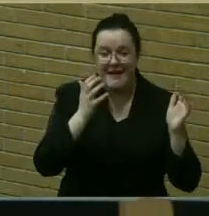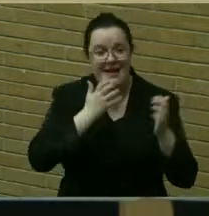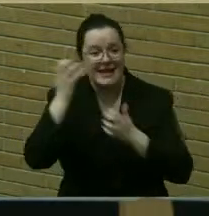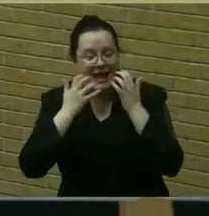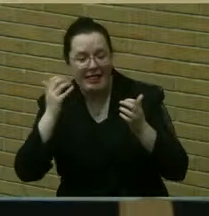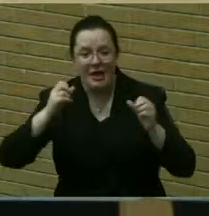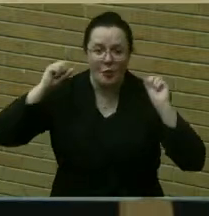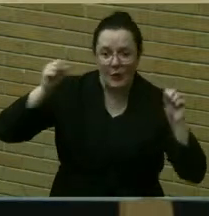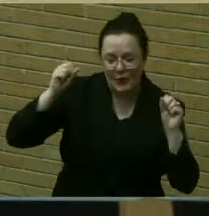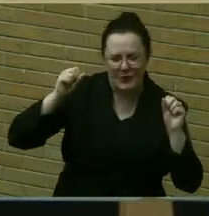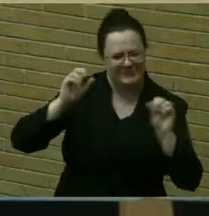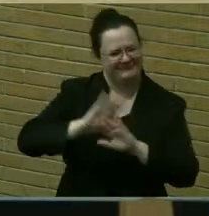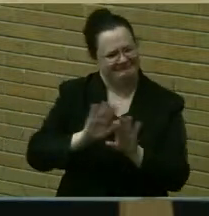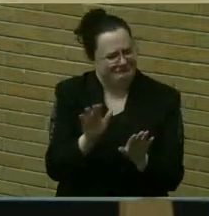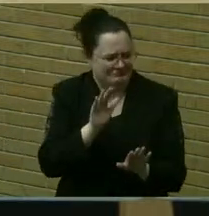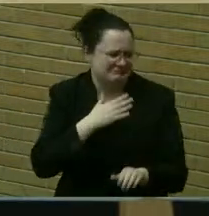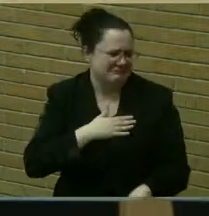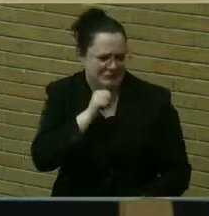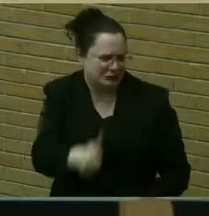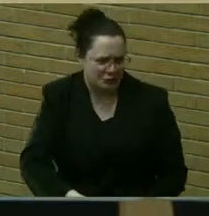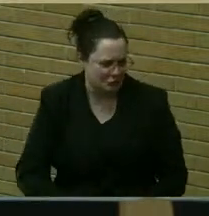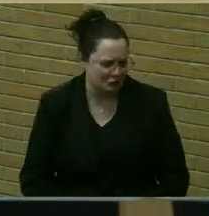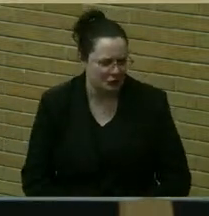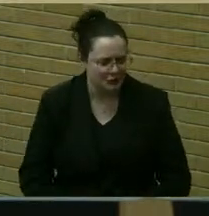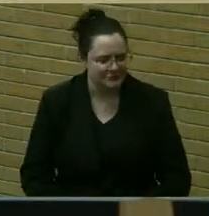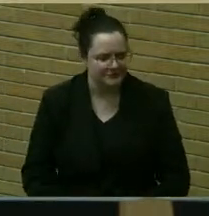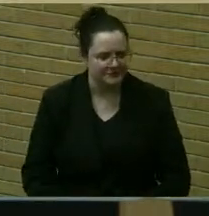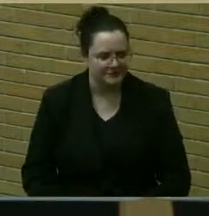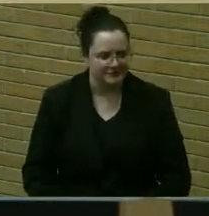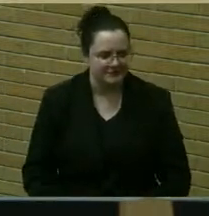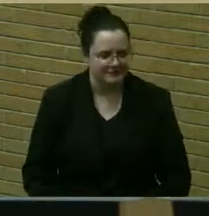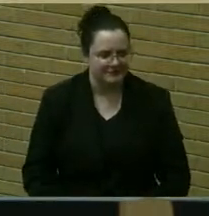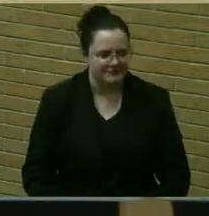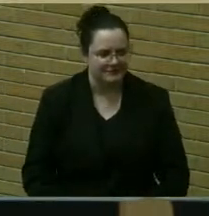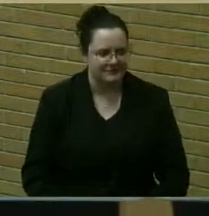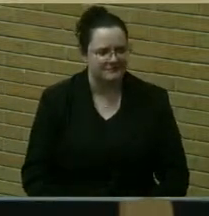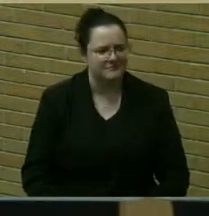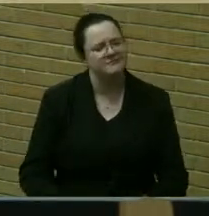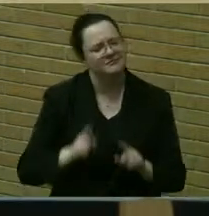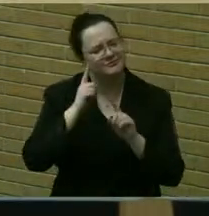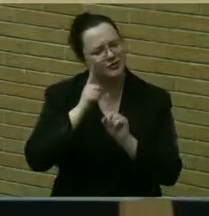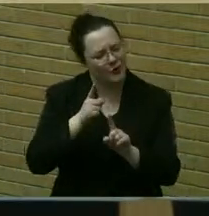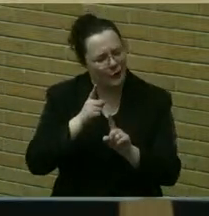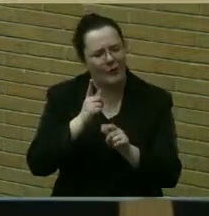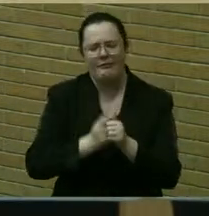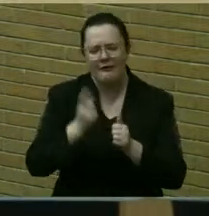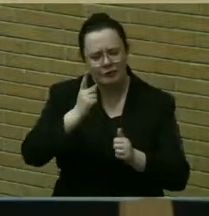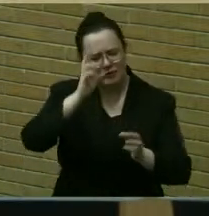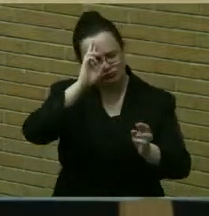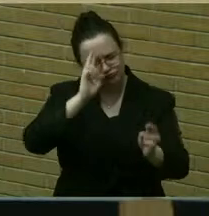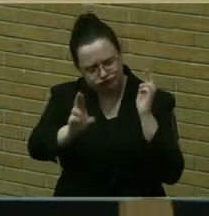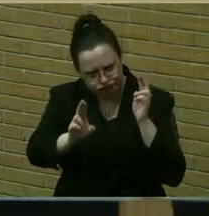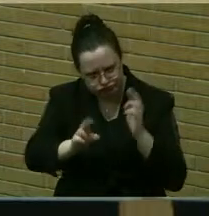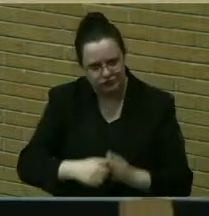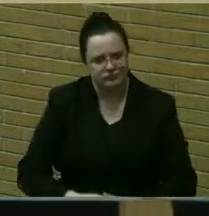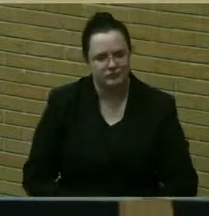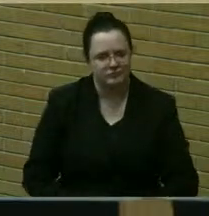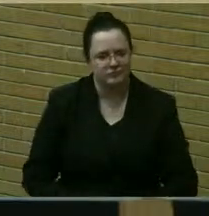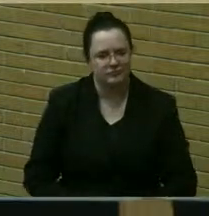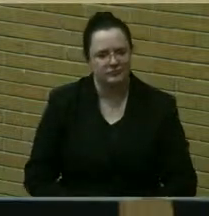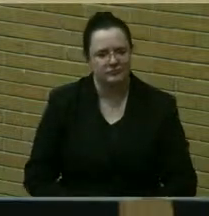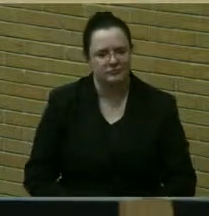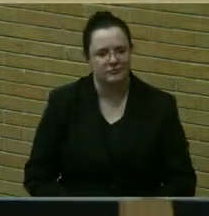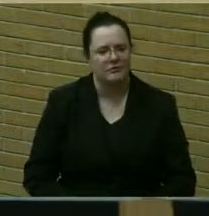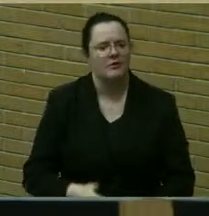and hollering, whatever. Please don't do it. We want everybody to have respect in this room and have the opportunity